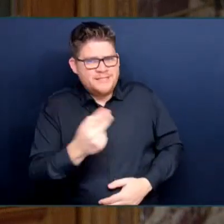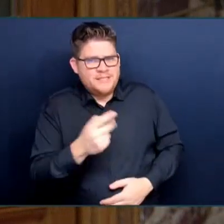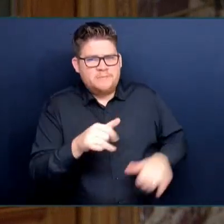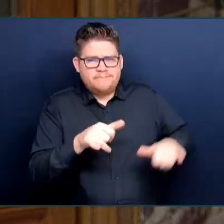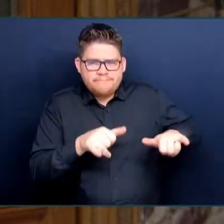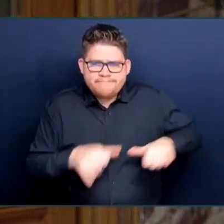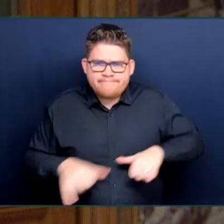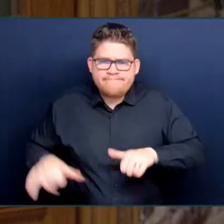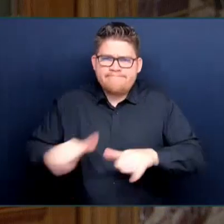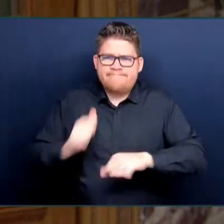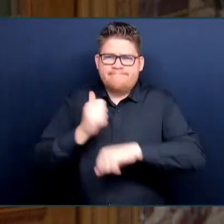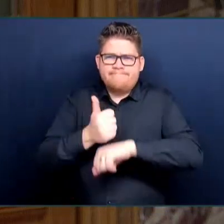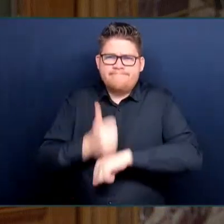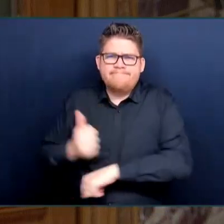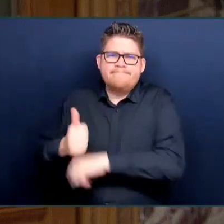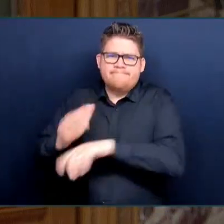of British Columbia. Thank Thank you, Member.